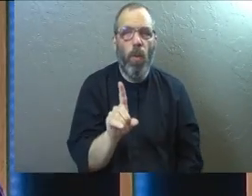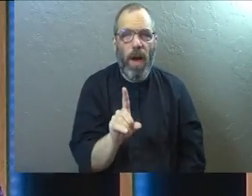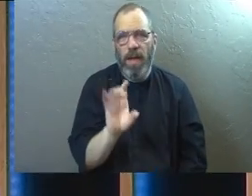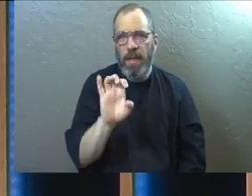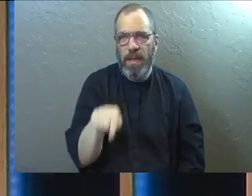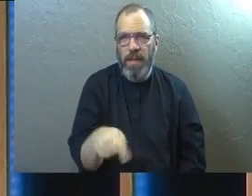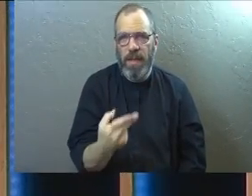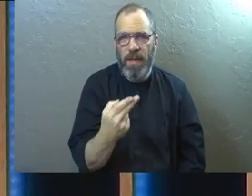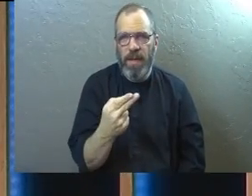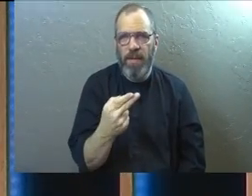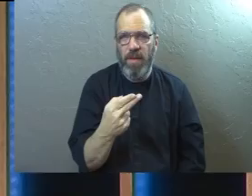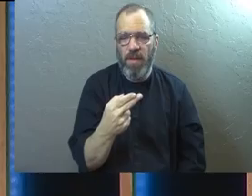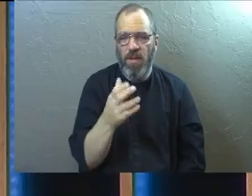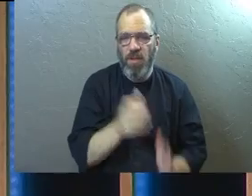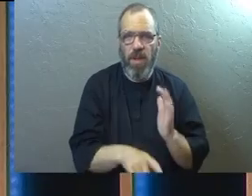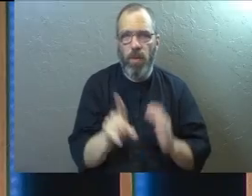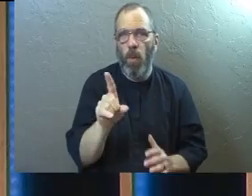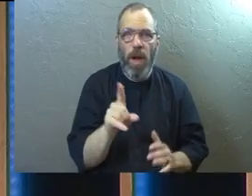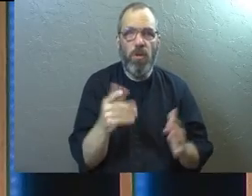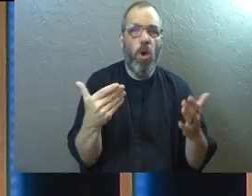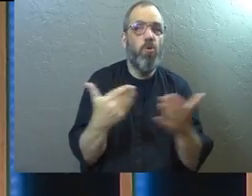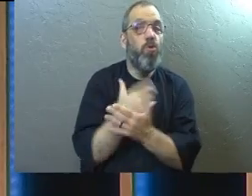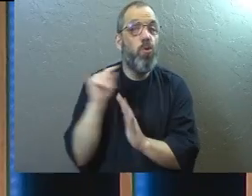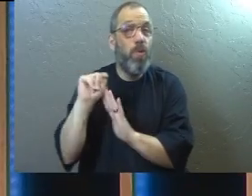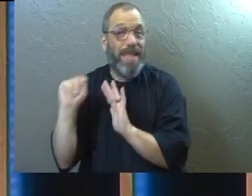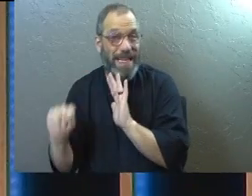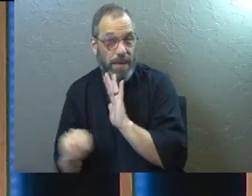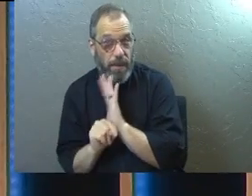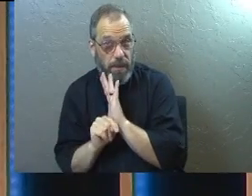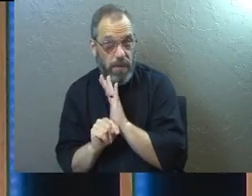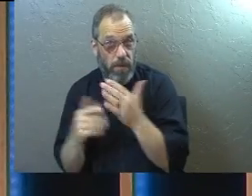Go to Ephesians chapter 1. It's in the New Testament.